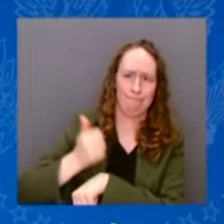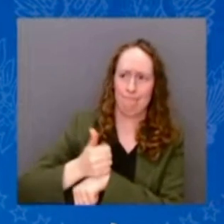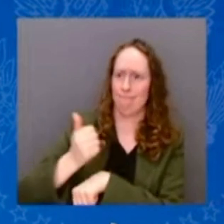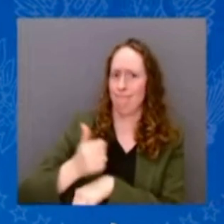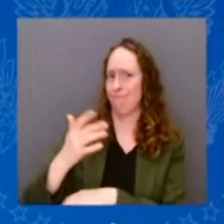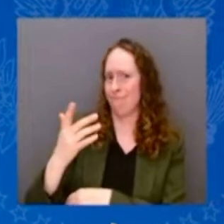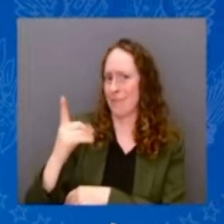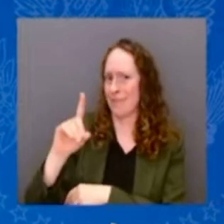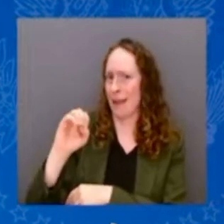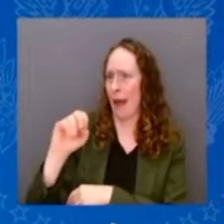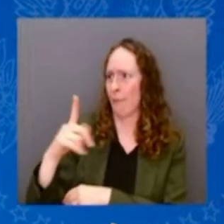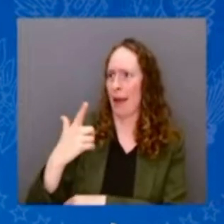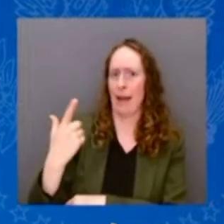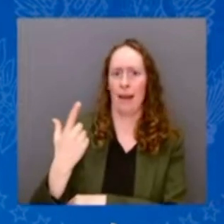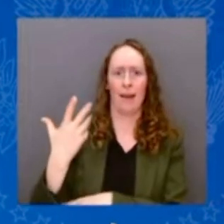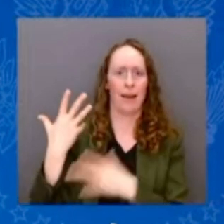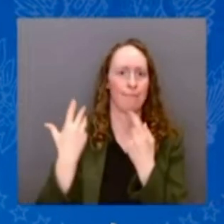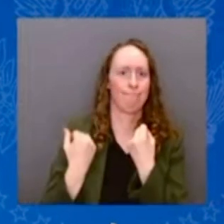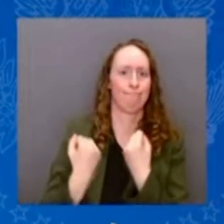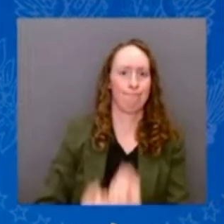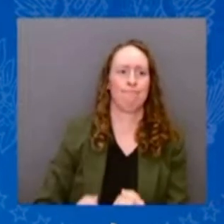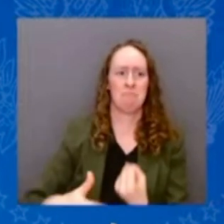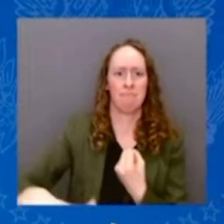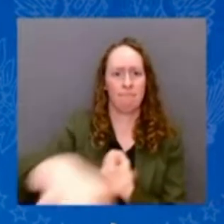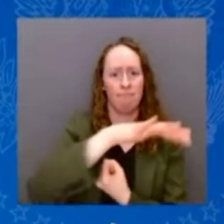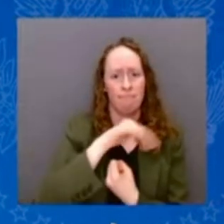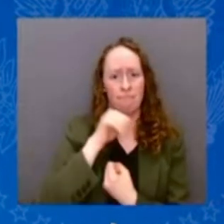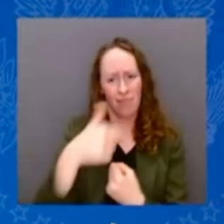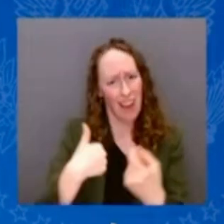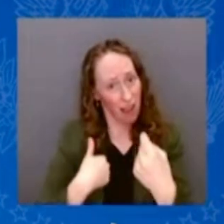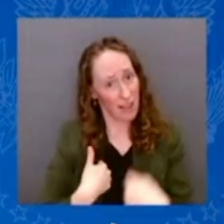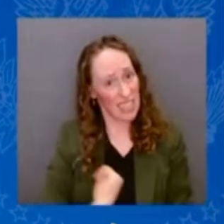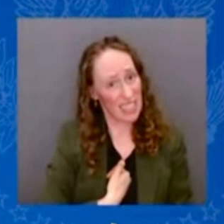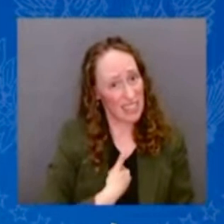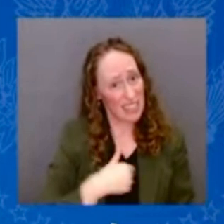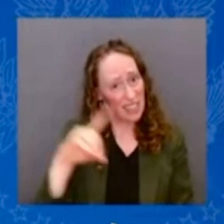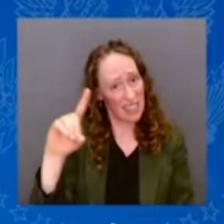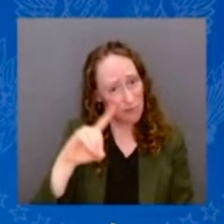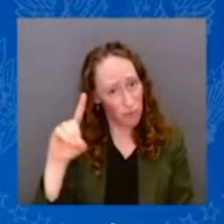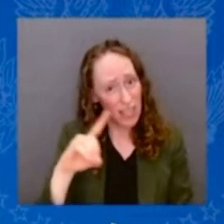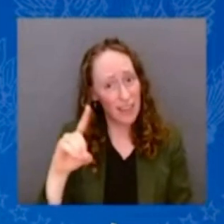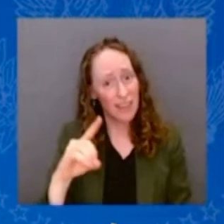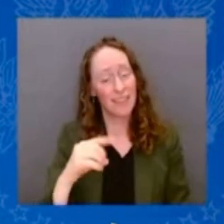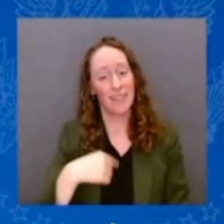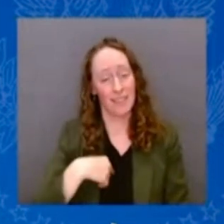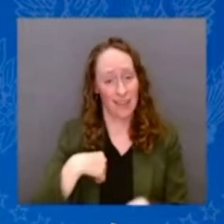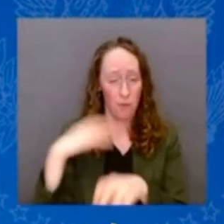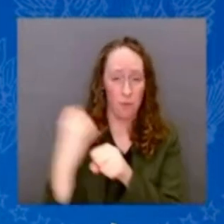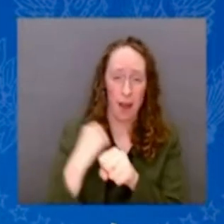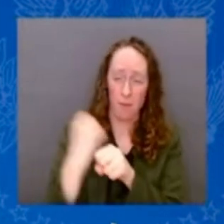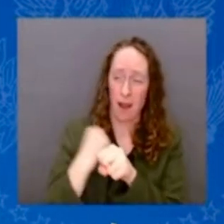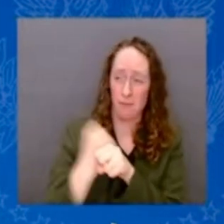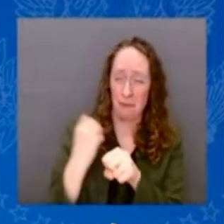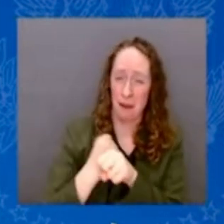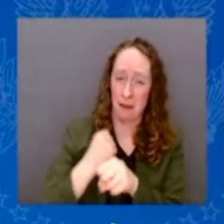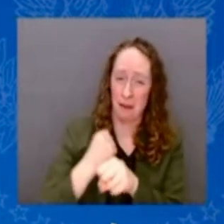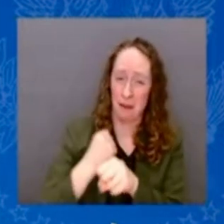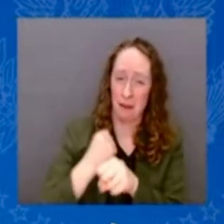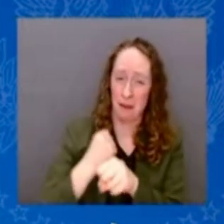Democrat. And I won seven times for the Senate in that state. It's just paying your fair share